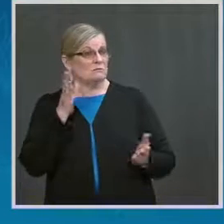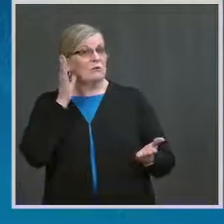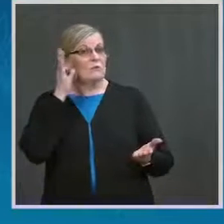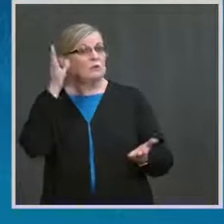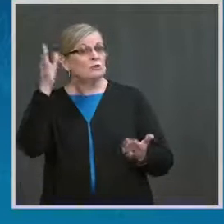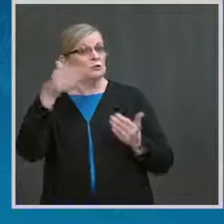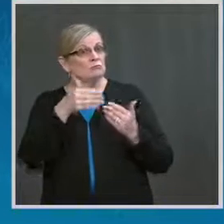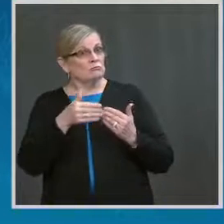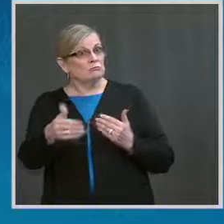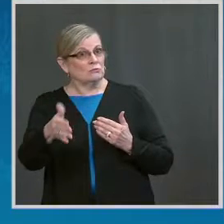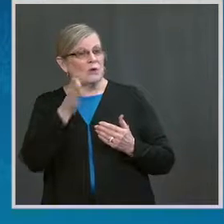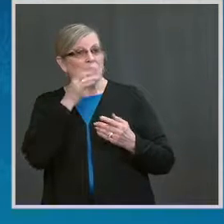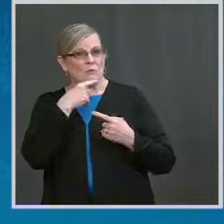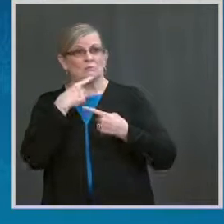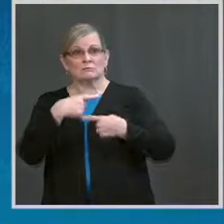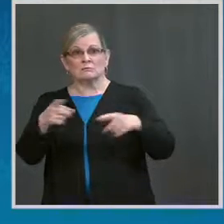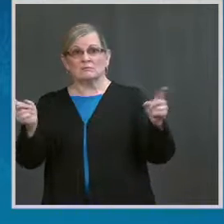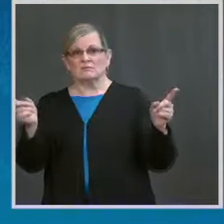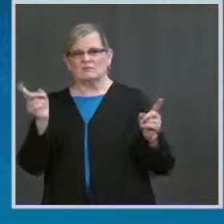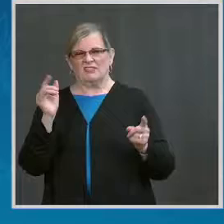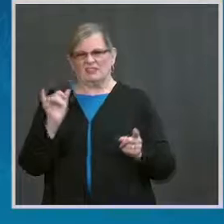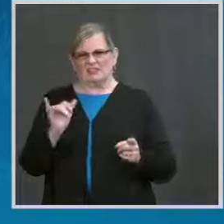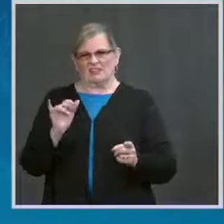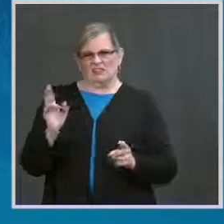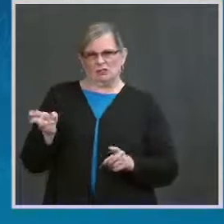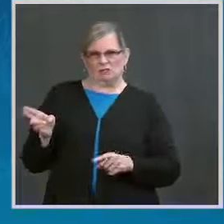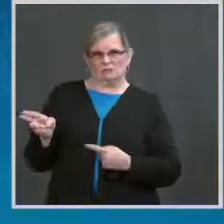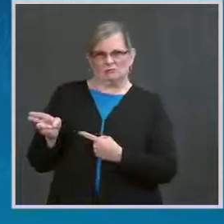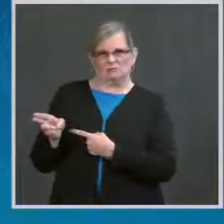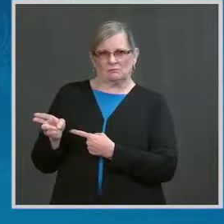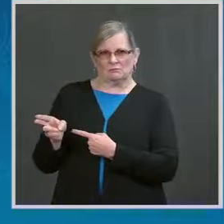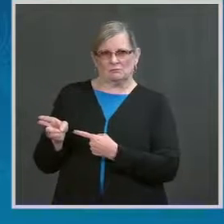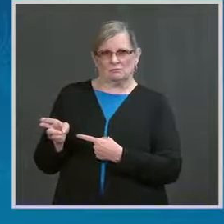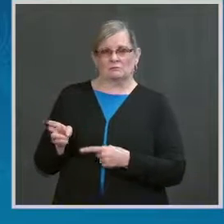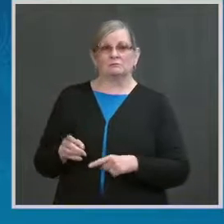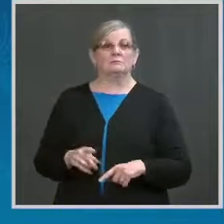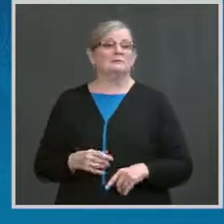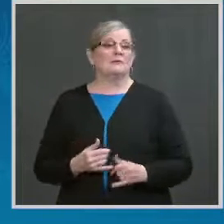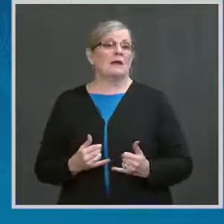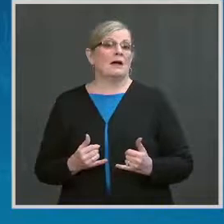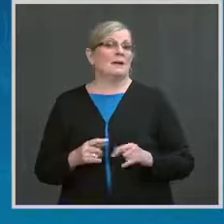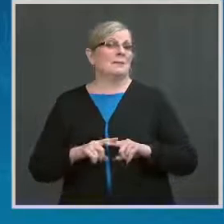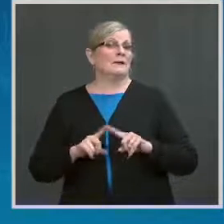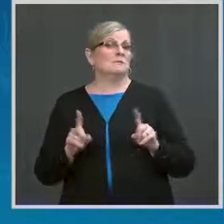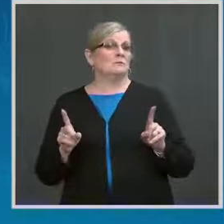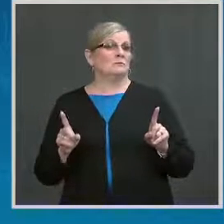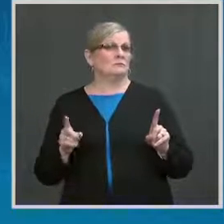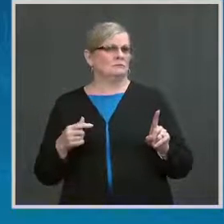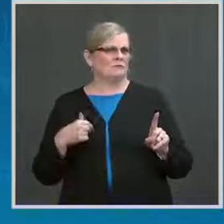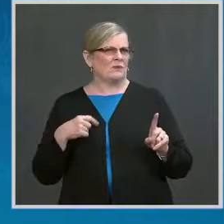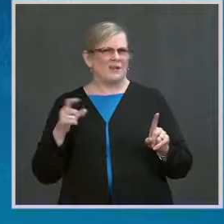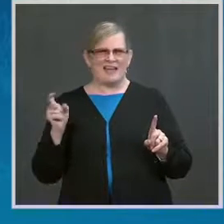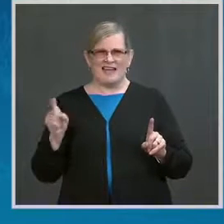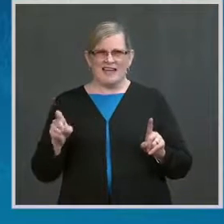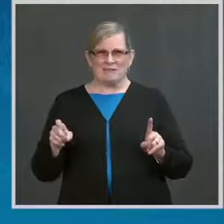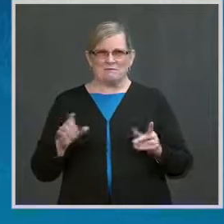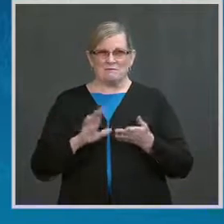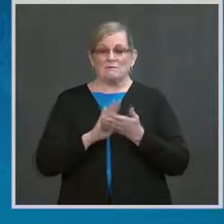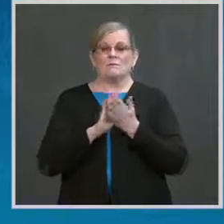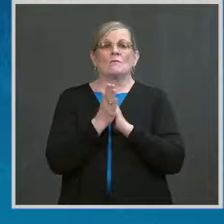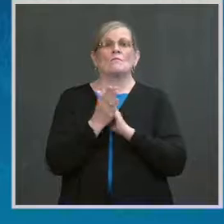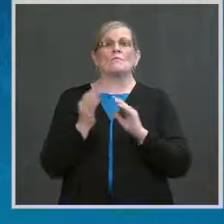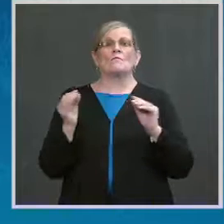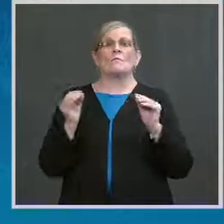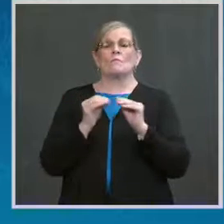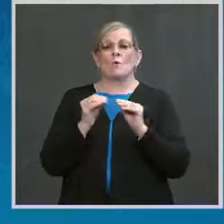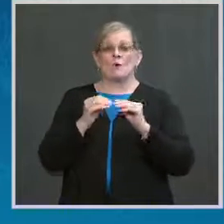But we did help build it, and so we own it. Therefore, we must be visible and we must be woke at